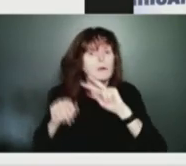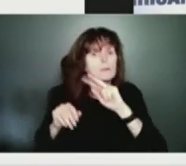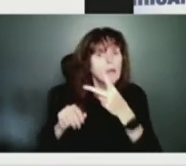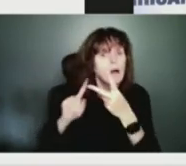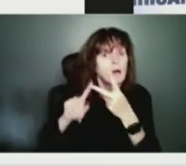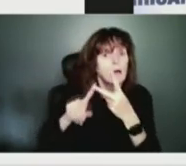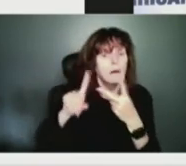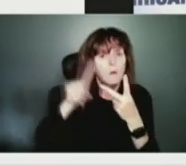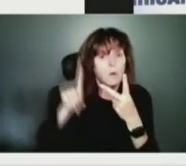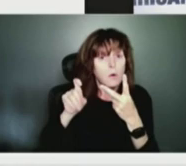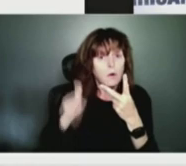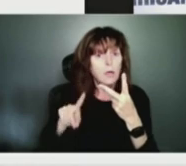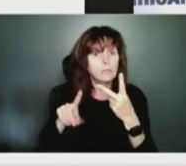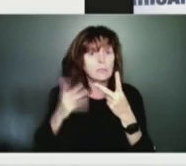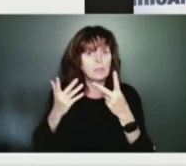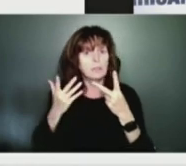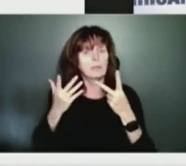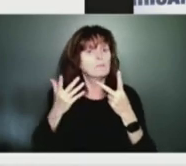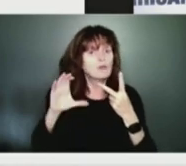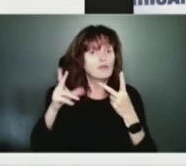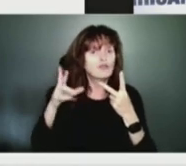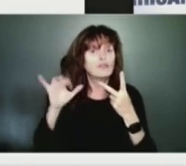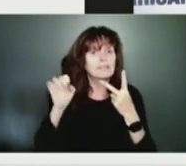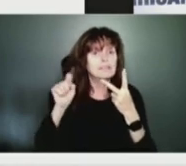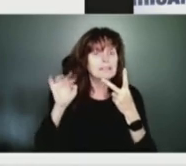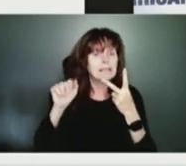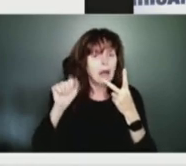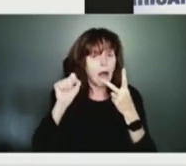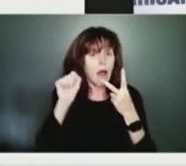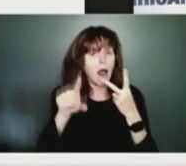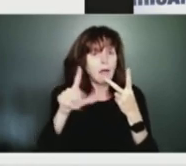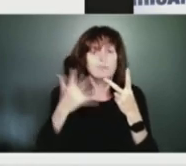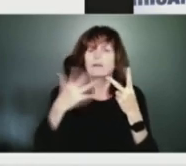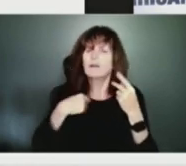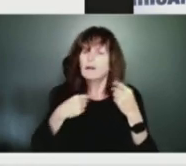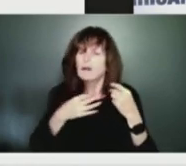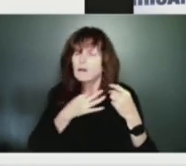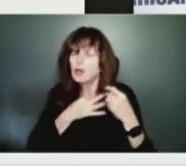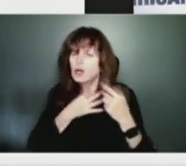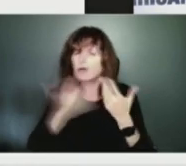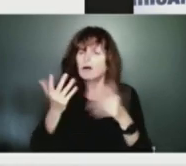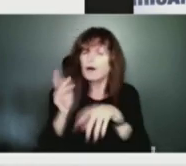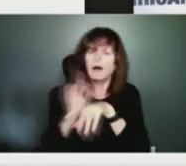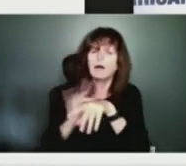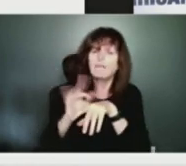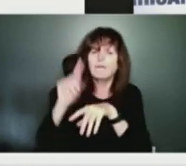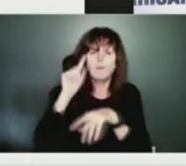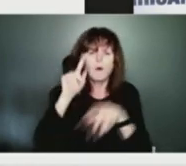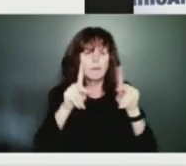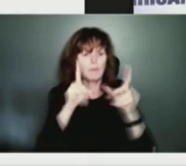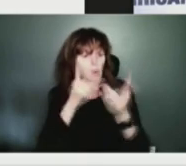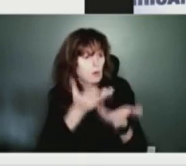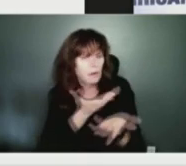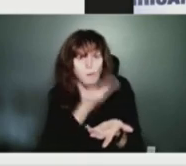What is available for people who are living rough or homeless and is there anything else that will be offered to them?